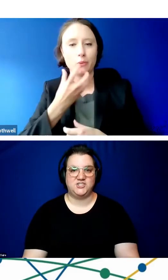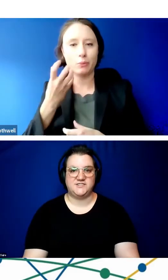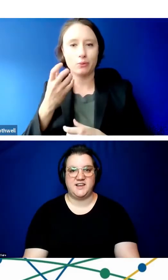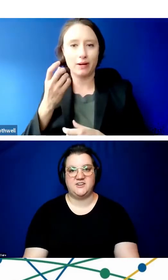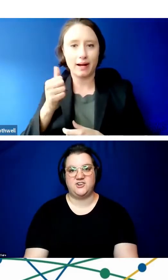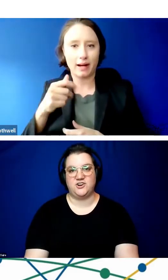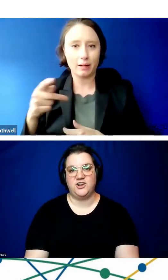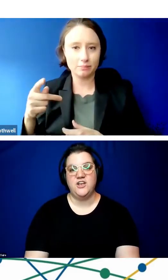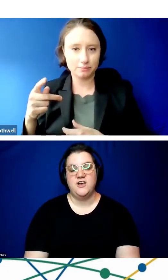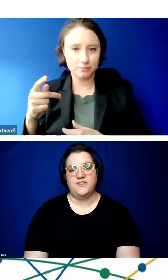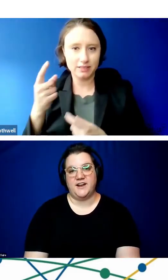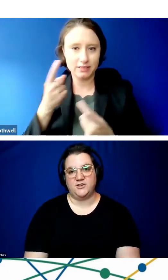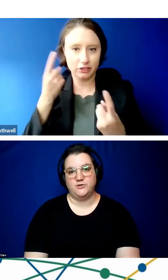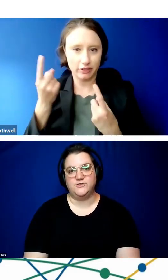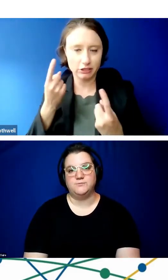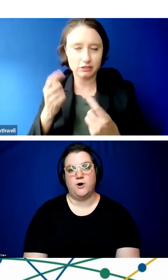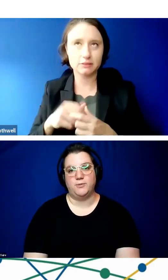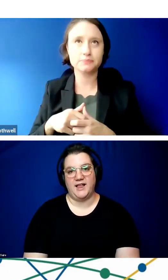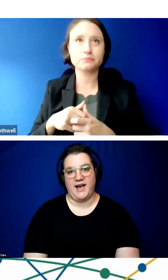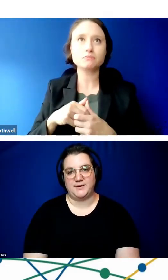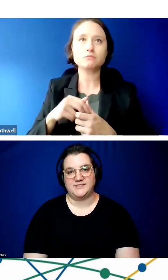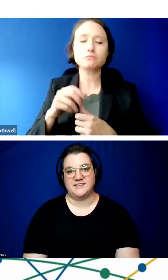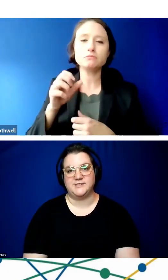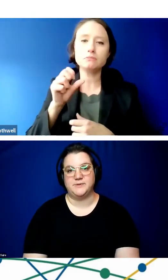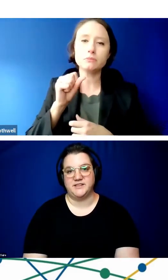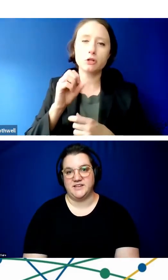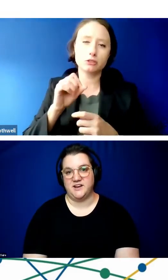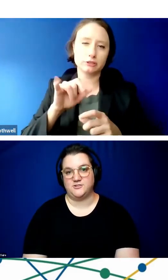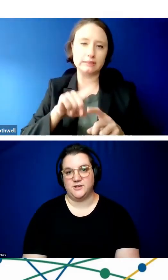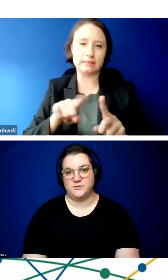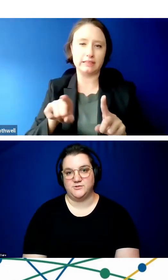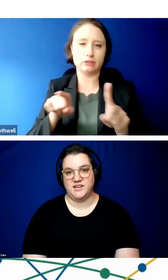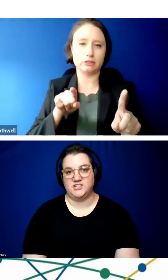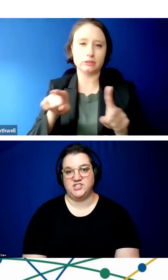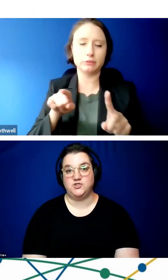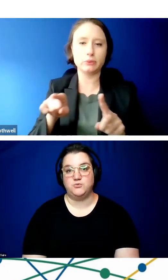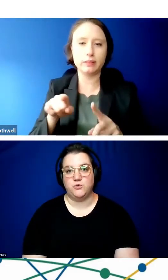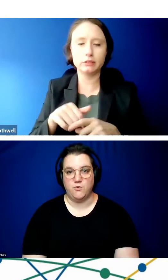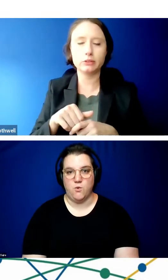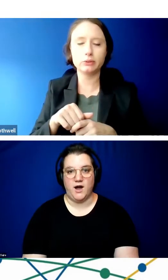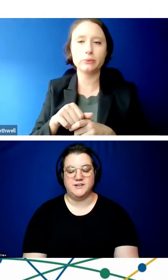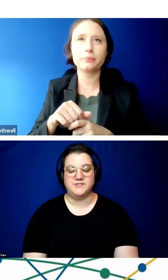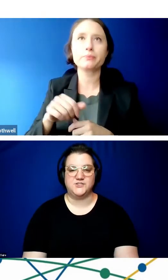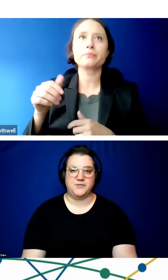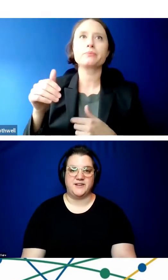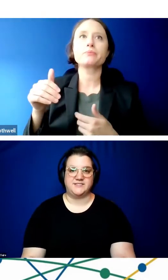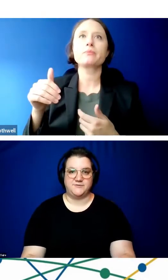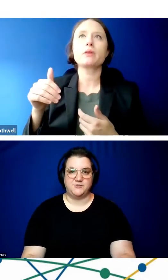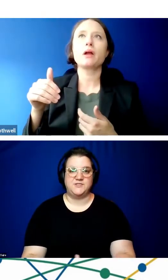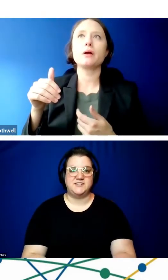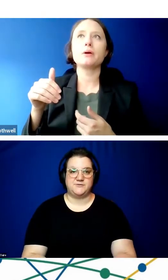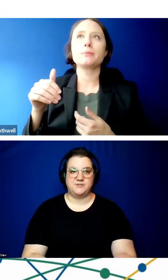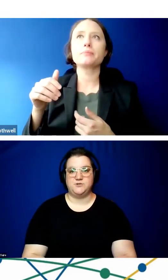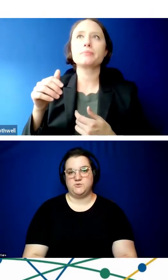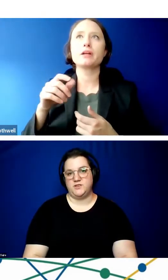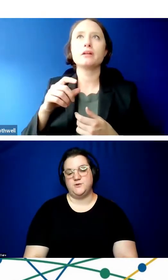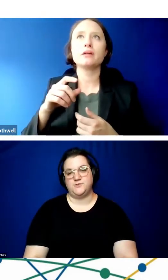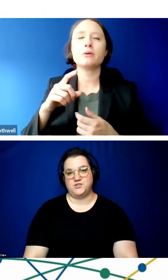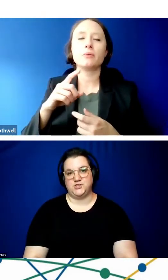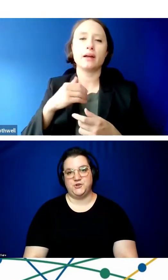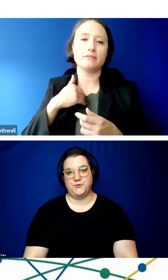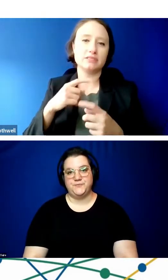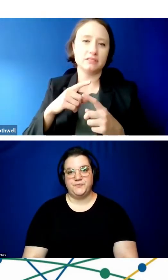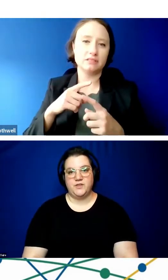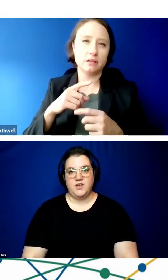we have an additional standard that includes mobile app accessibility under WCAG 2.1. So, that's, if you see a difference between